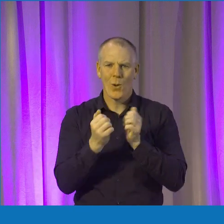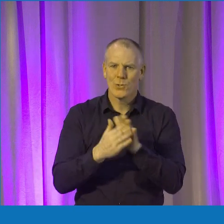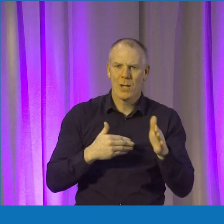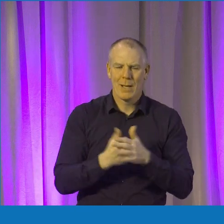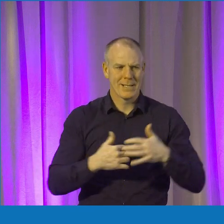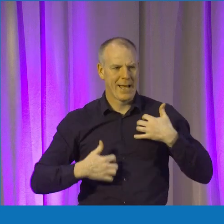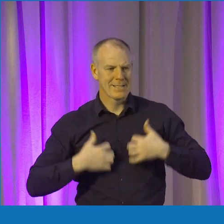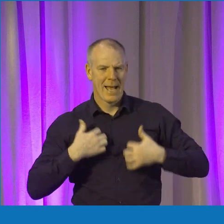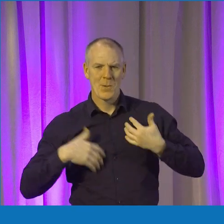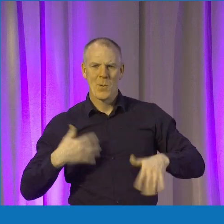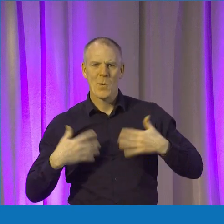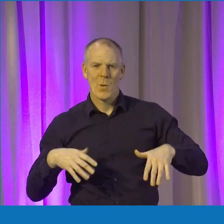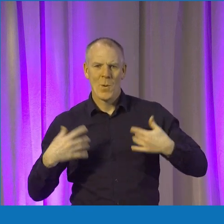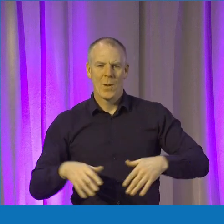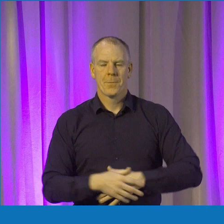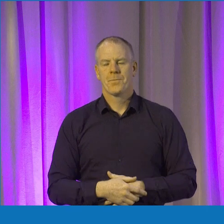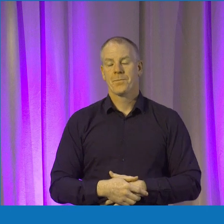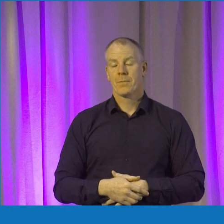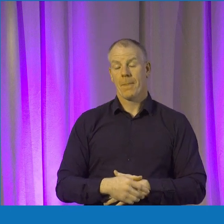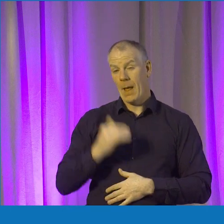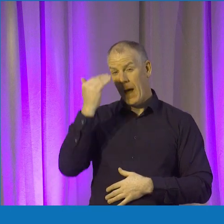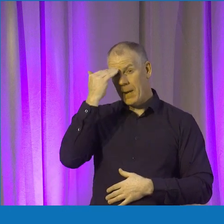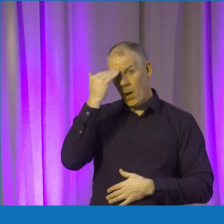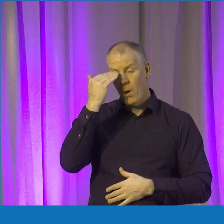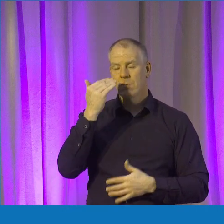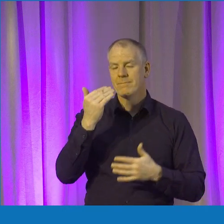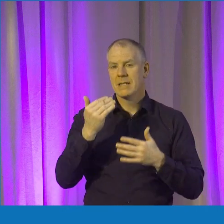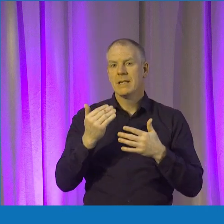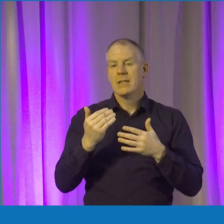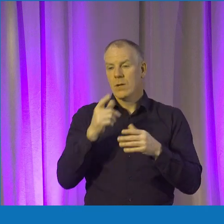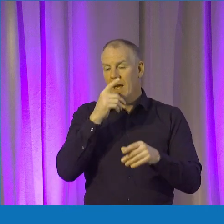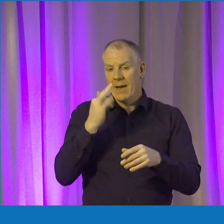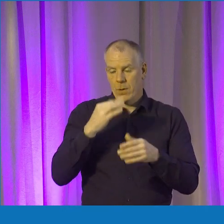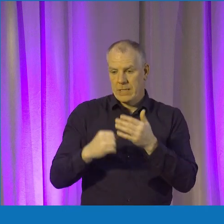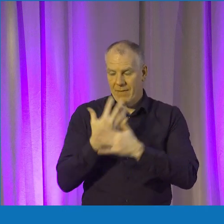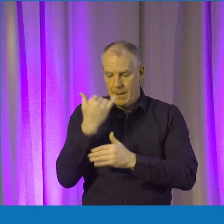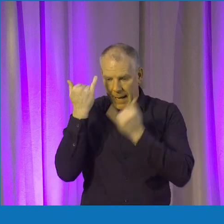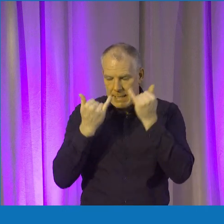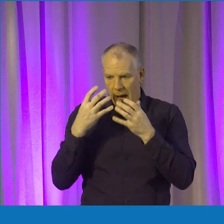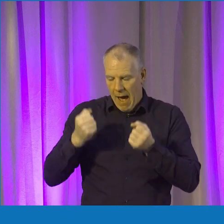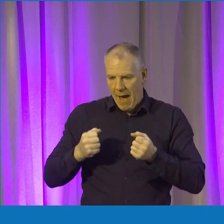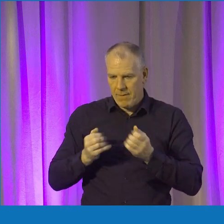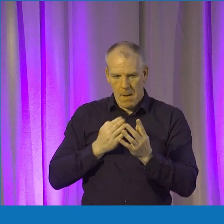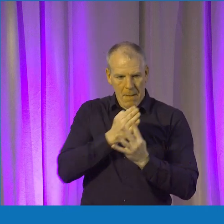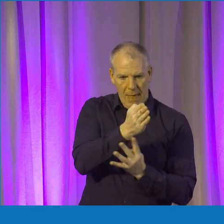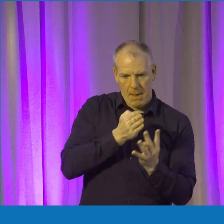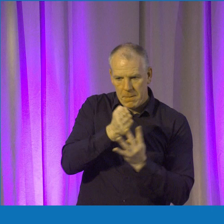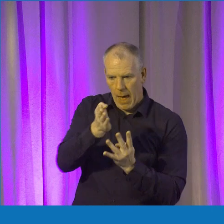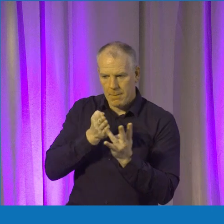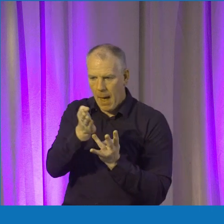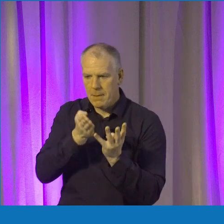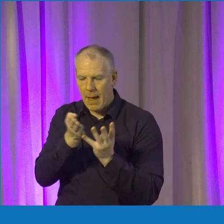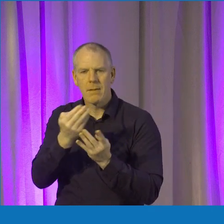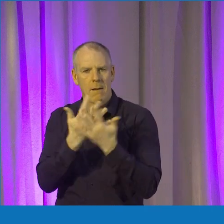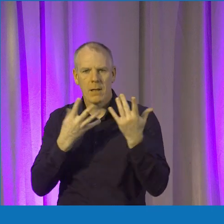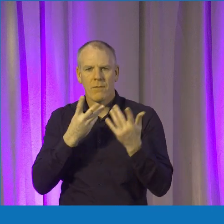exciting. I know that again, we're at the later stages of you've developed an idea, you can go down the pathway, but there are so many ways that you can kind of just